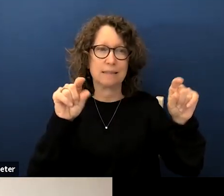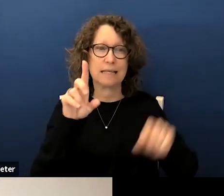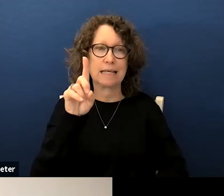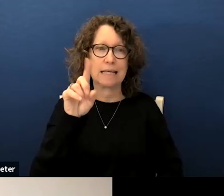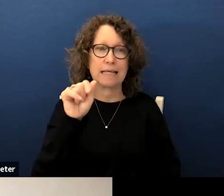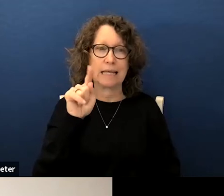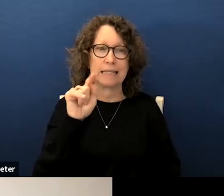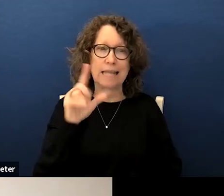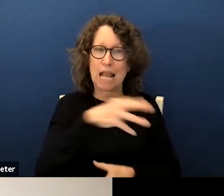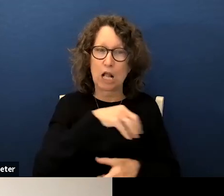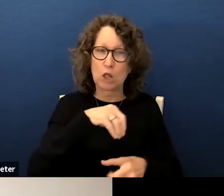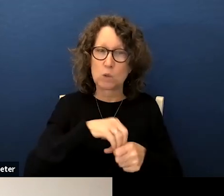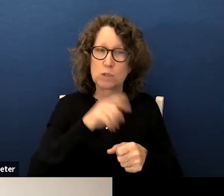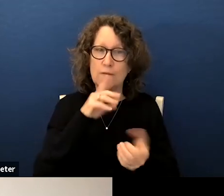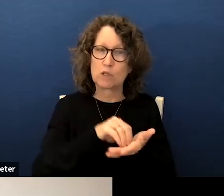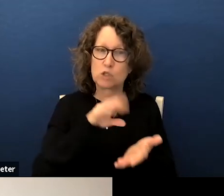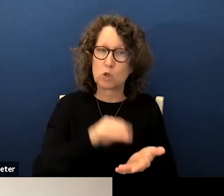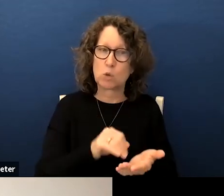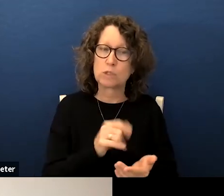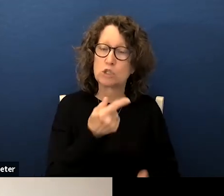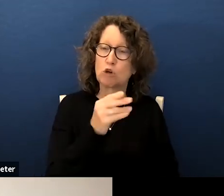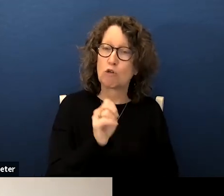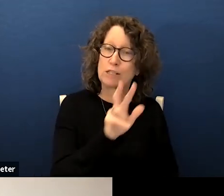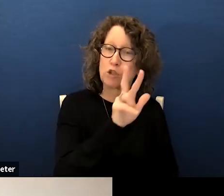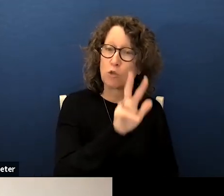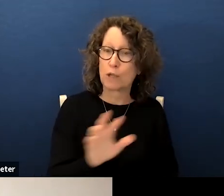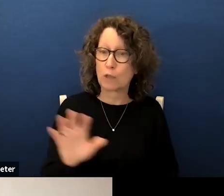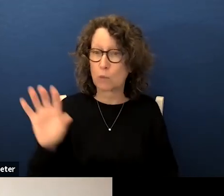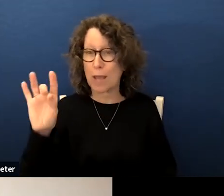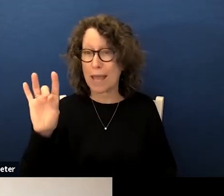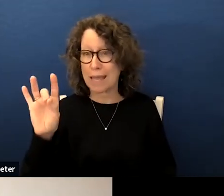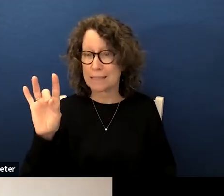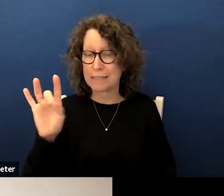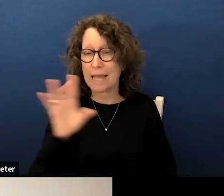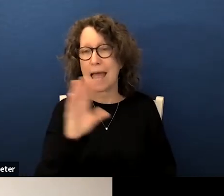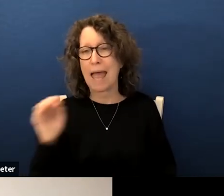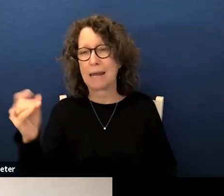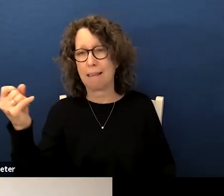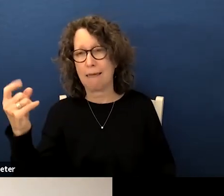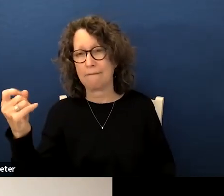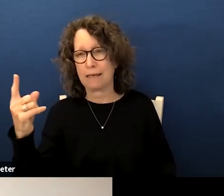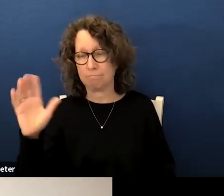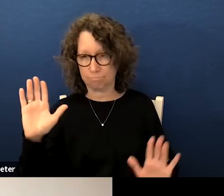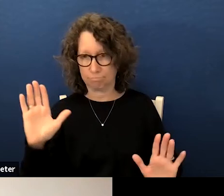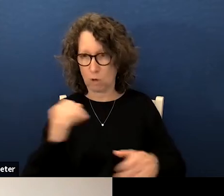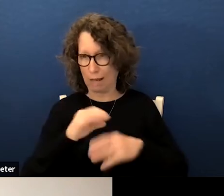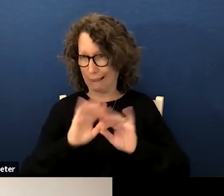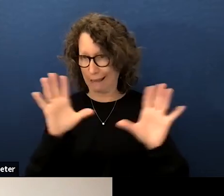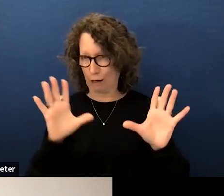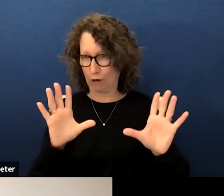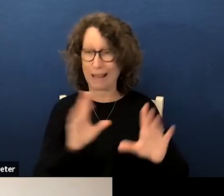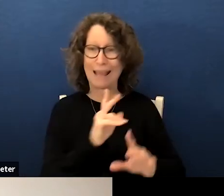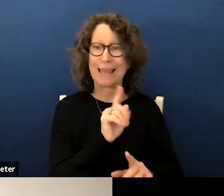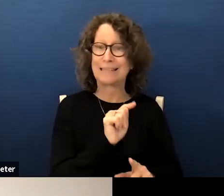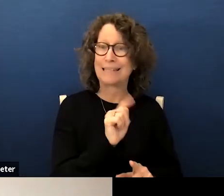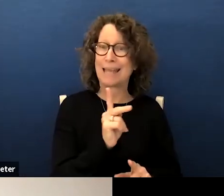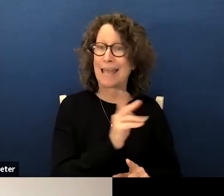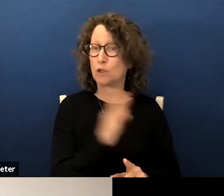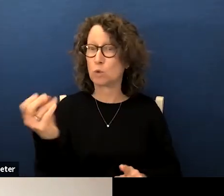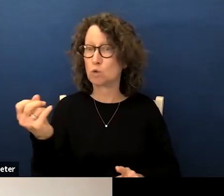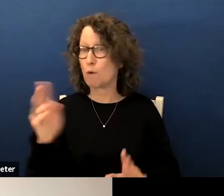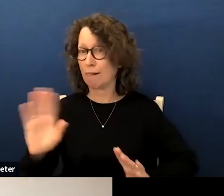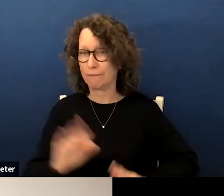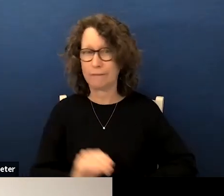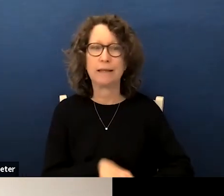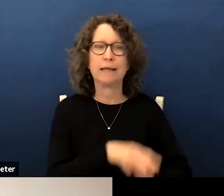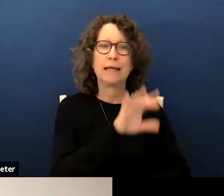inclusive of students in grades 3 through 8 and 11. just want to make sure we're really clear on that